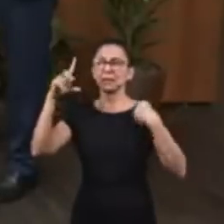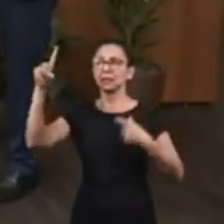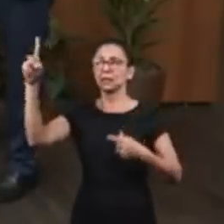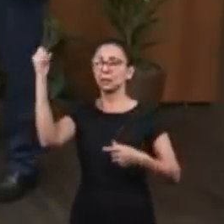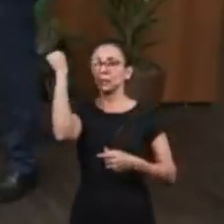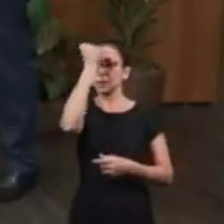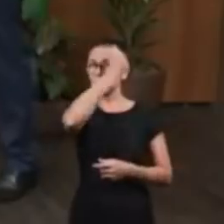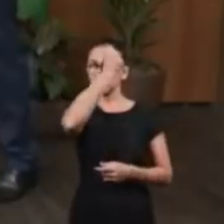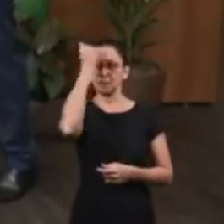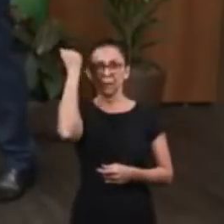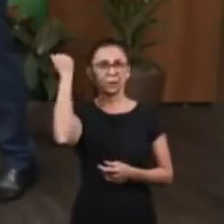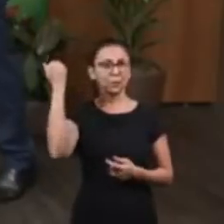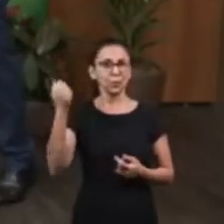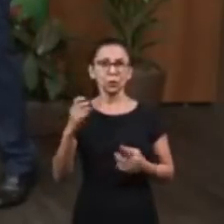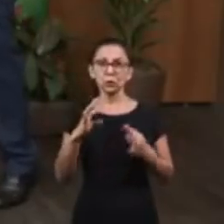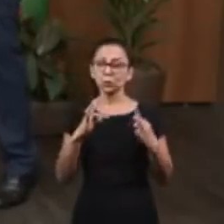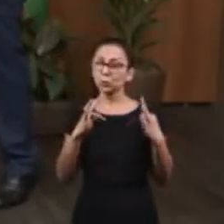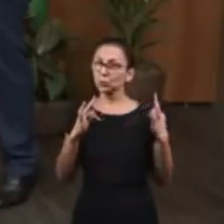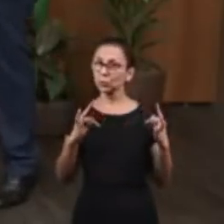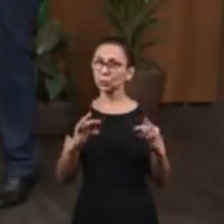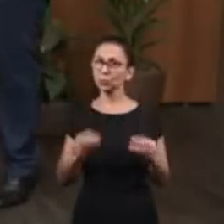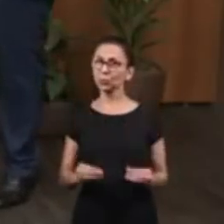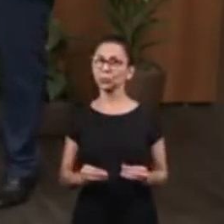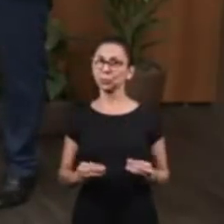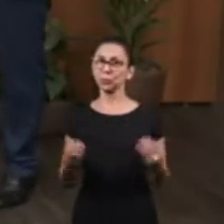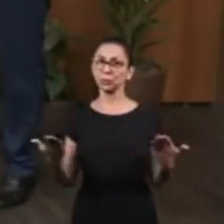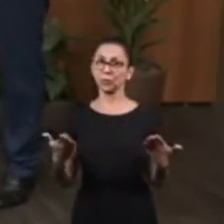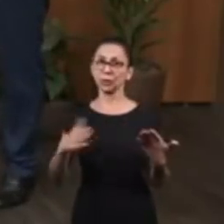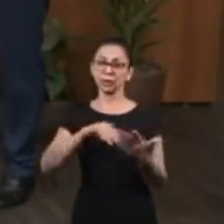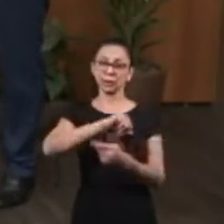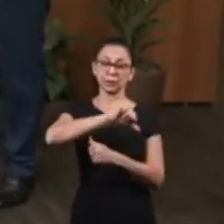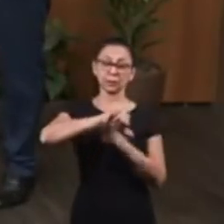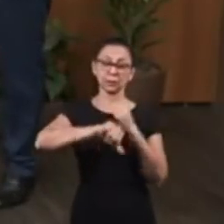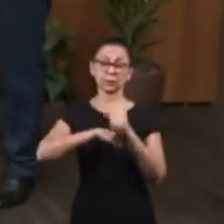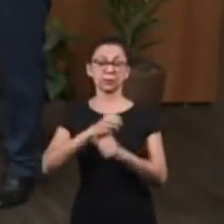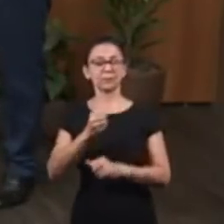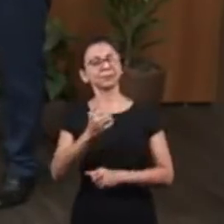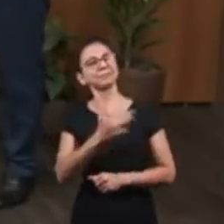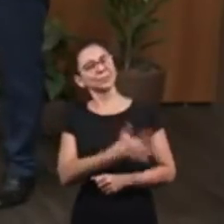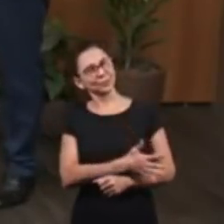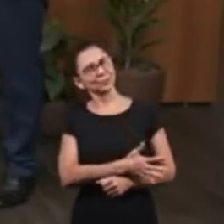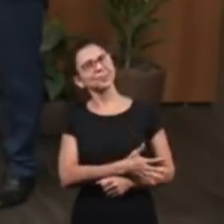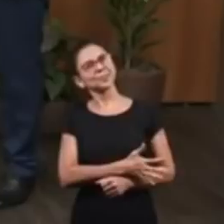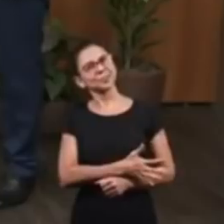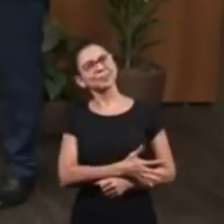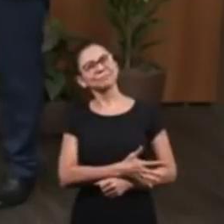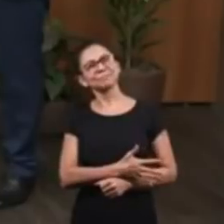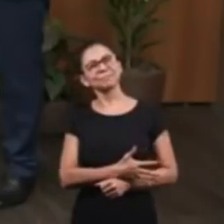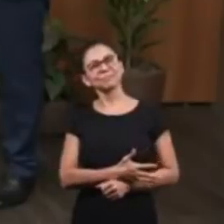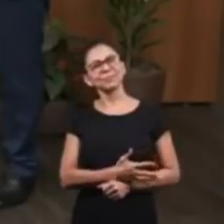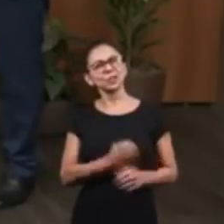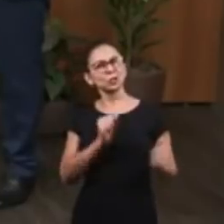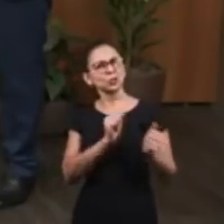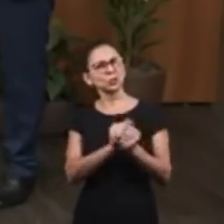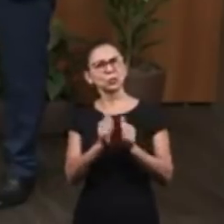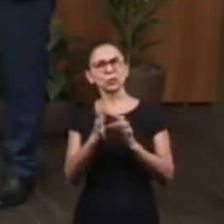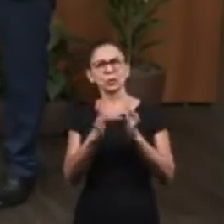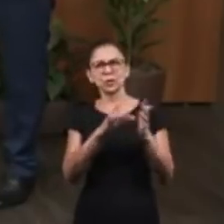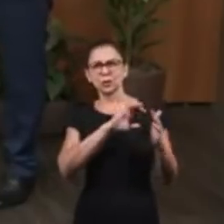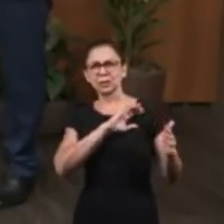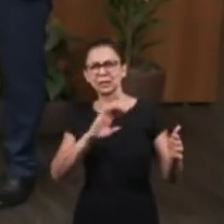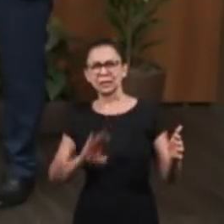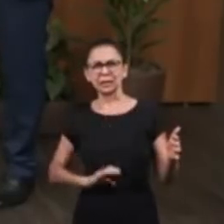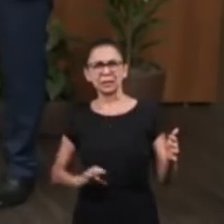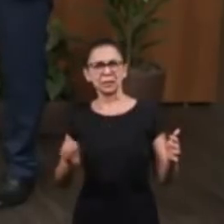is new. This is the effect of salvation. A new life in Jesus Christ. The